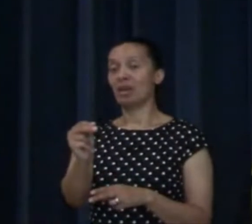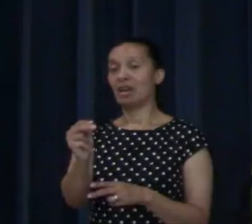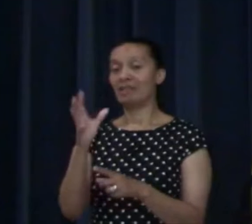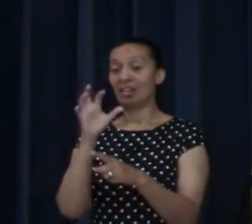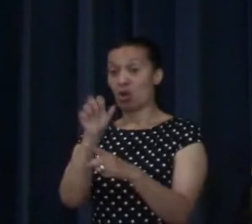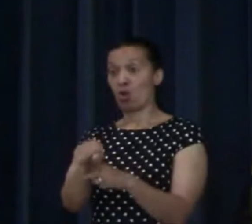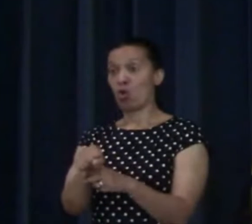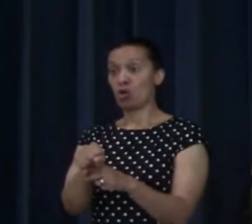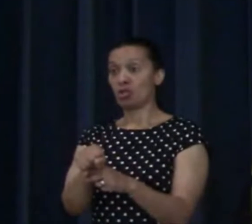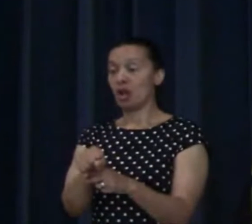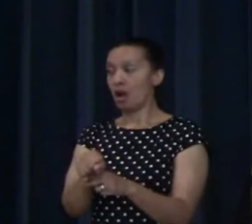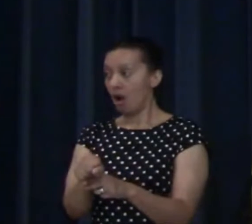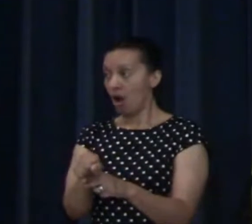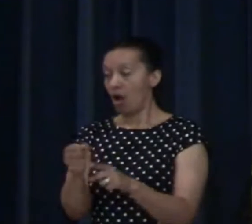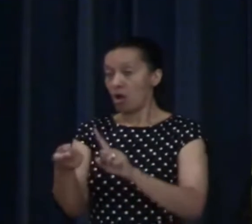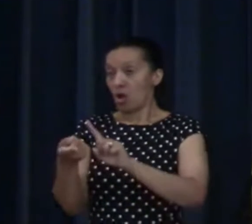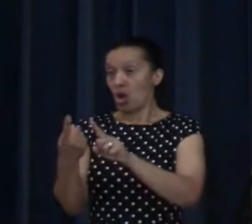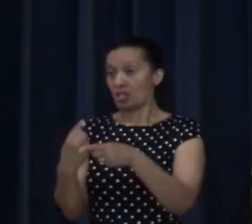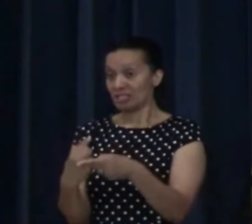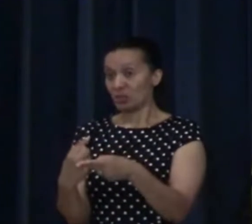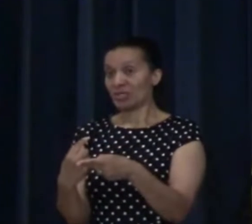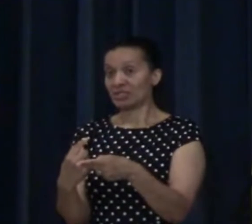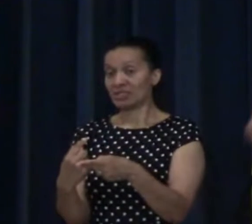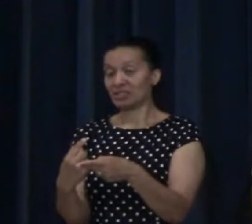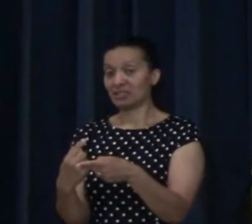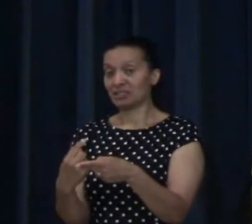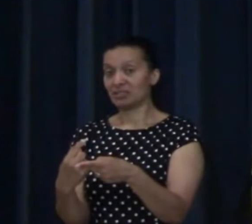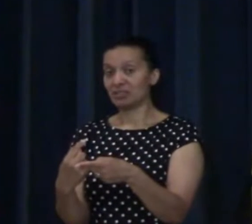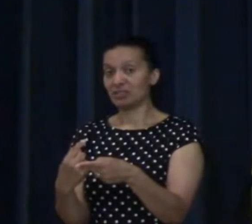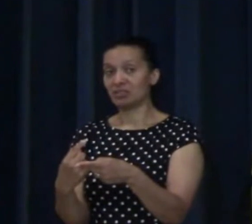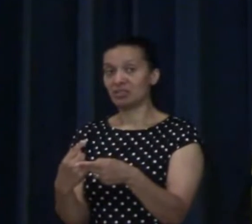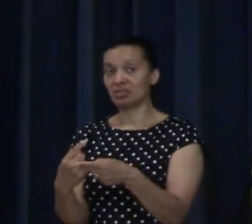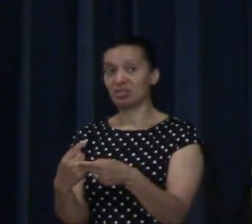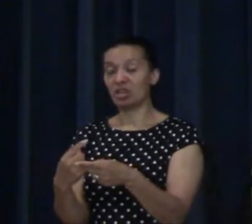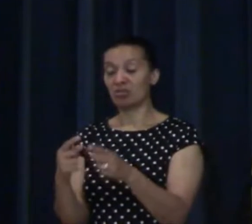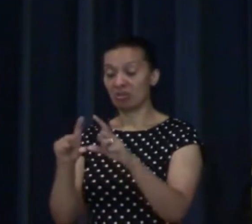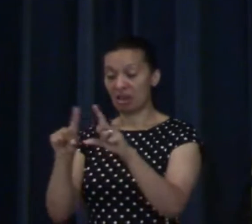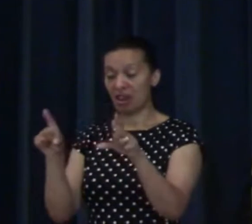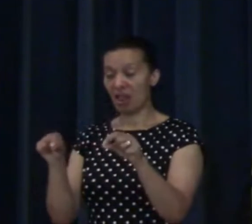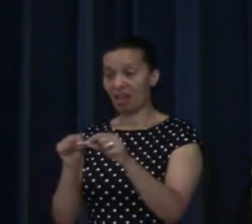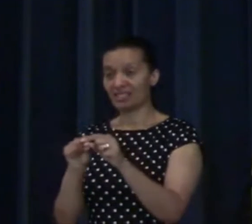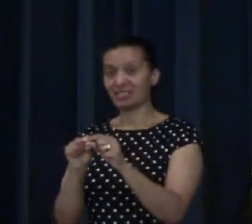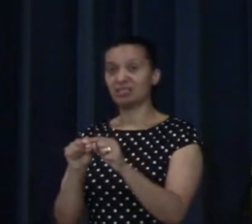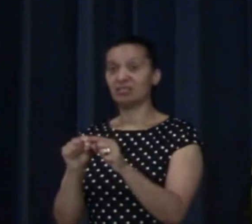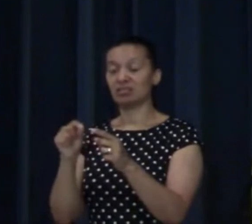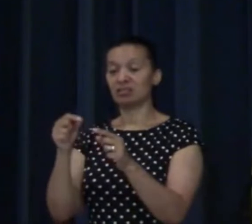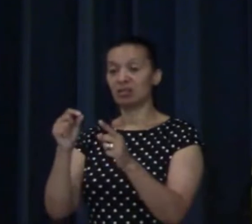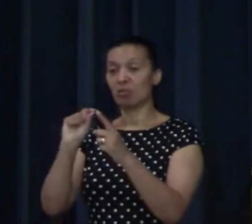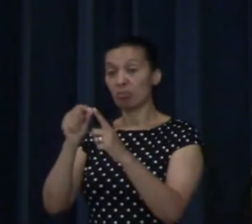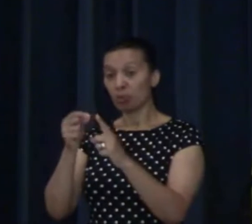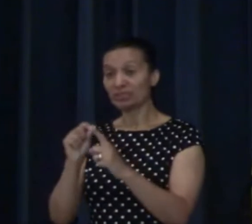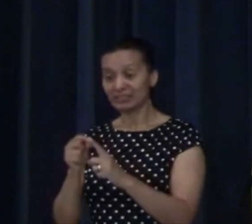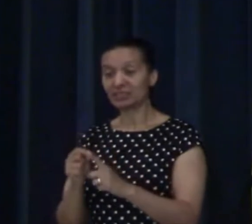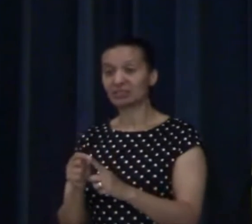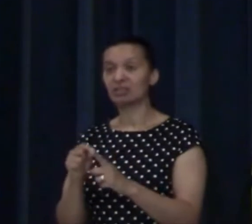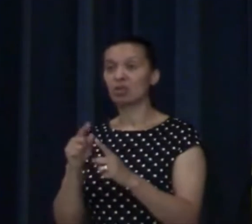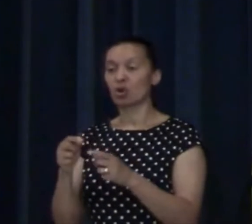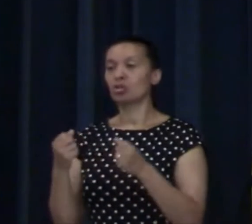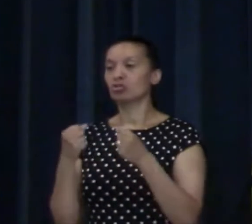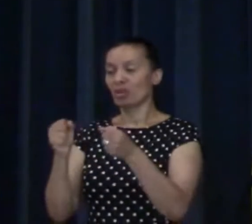then there's going to be a punishment for that. You're going to get points on your licence, or have to go on one of those driver awareness courses.